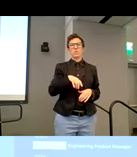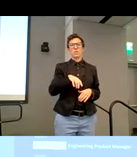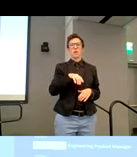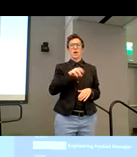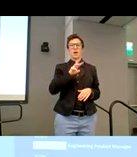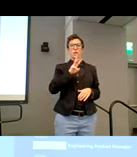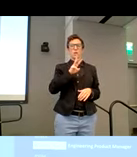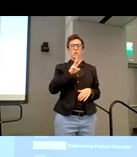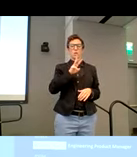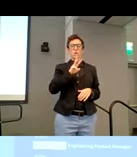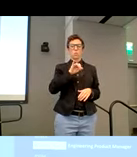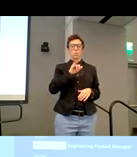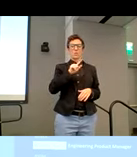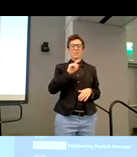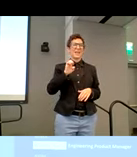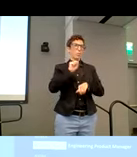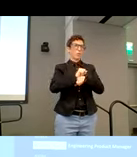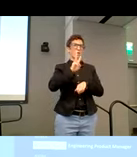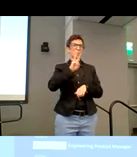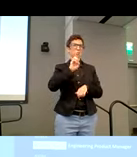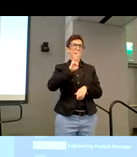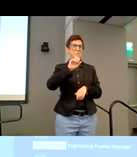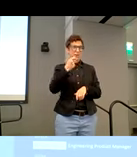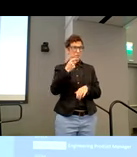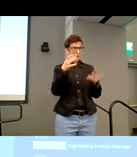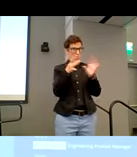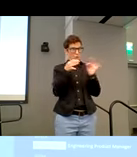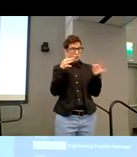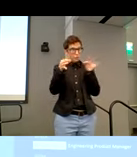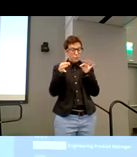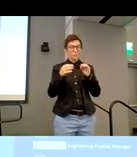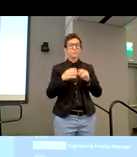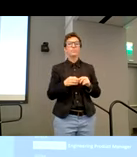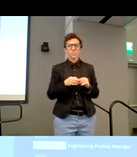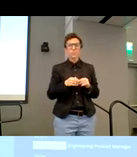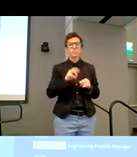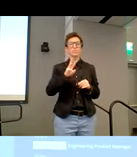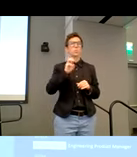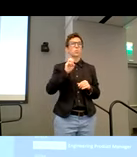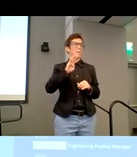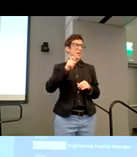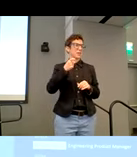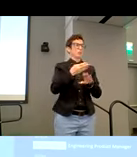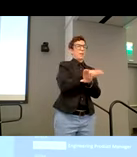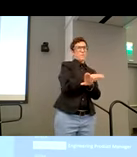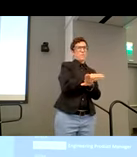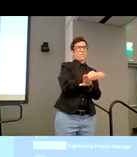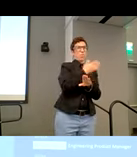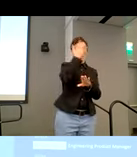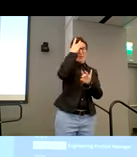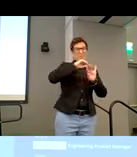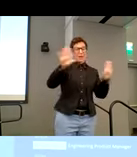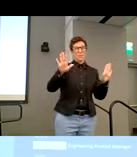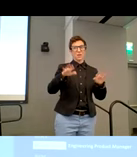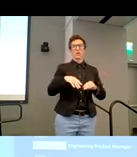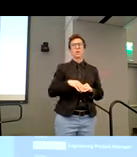changed, um, the priorities surrounding disability? Yes. at Webex, right before the pandemic hit, that's when people was beginning